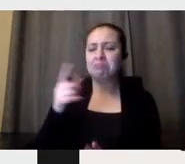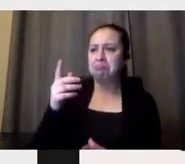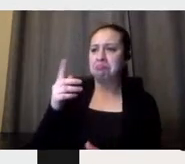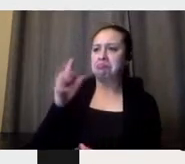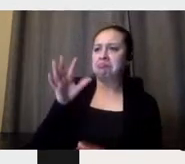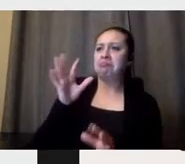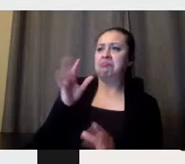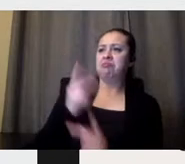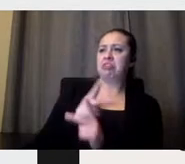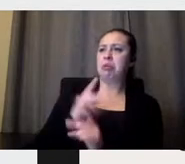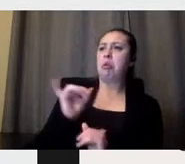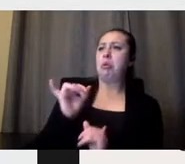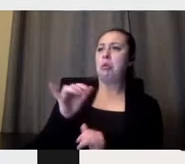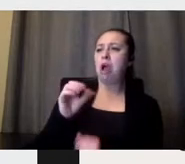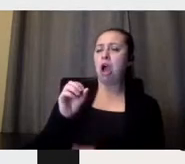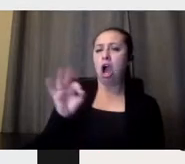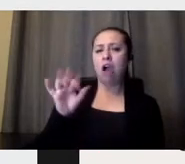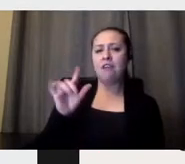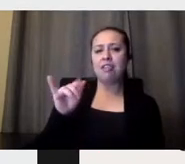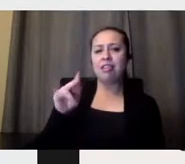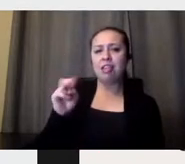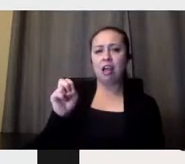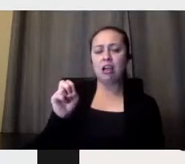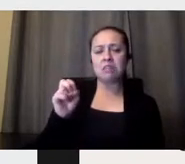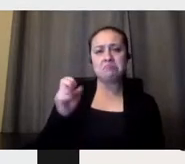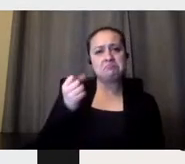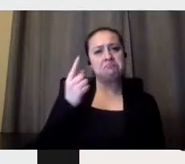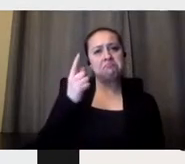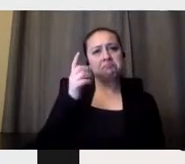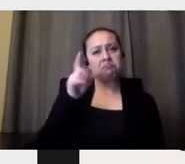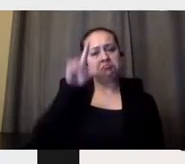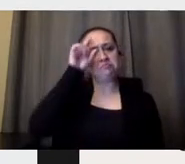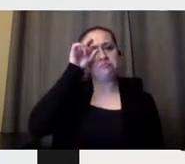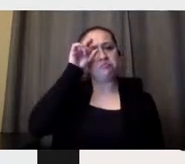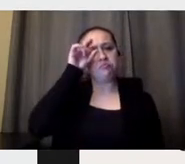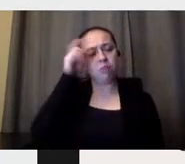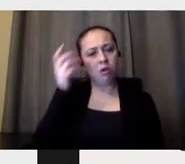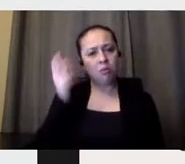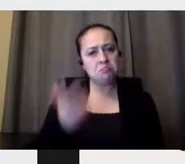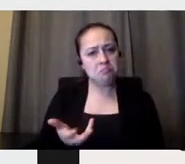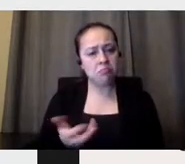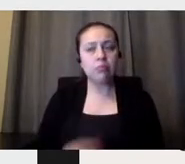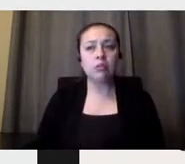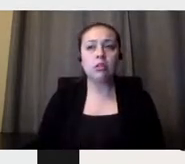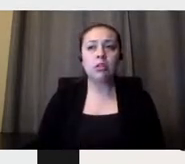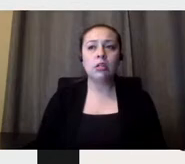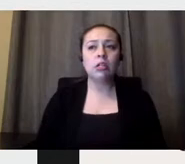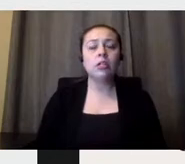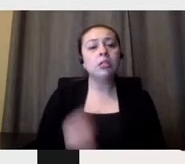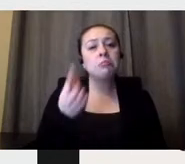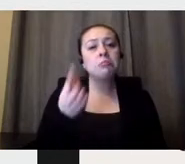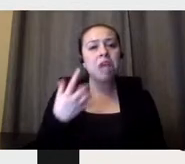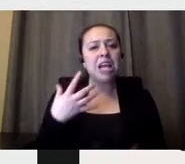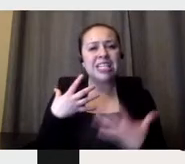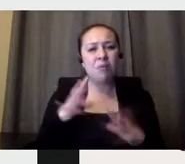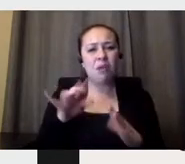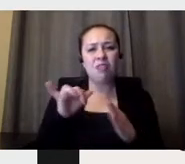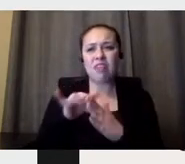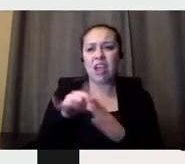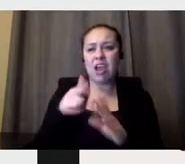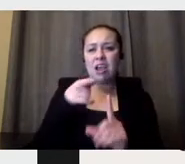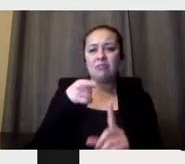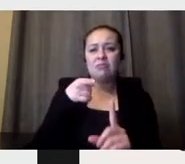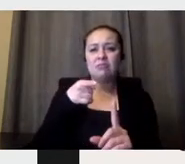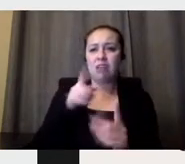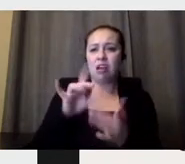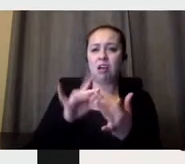And I bought the domain Vignelli.design because I didn't want this to fall in the wrong